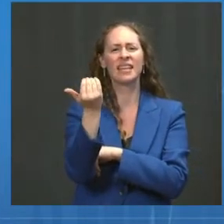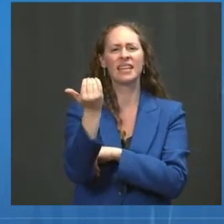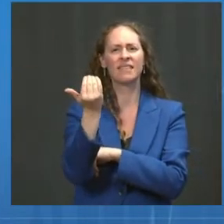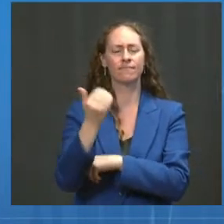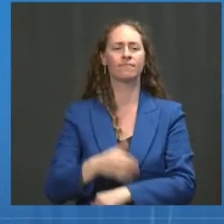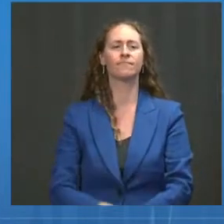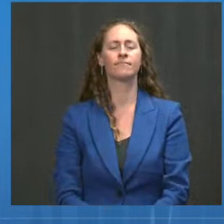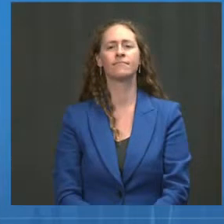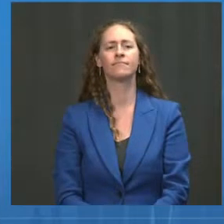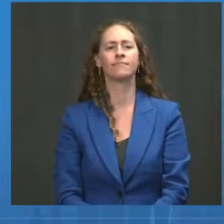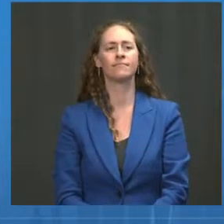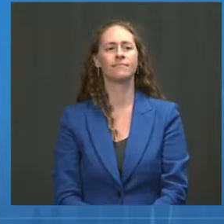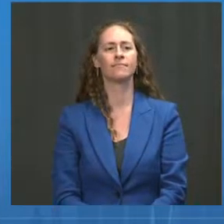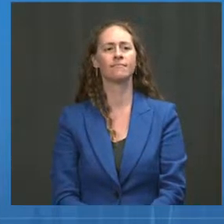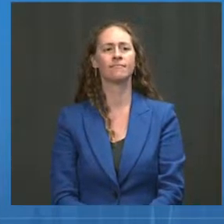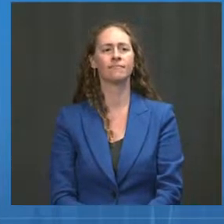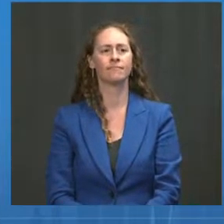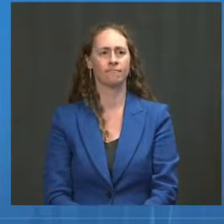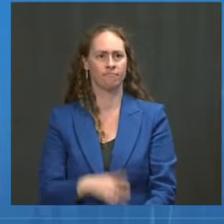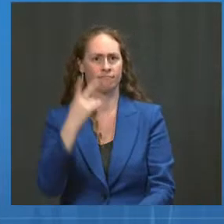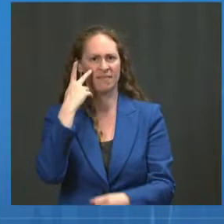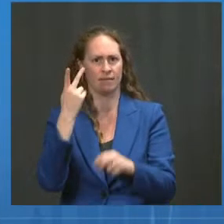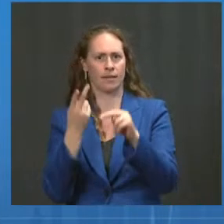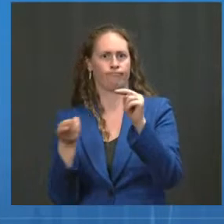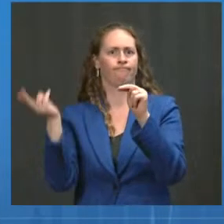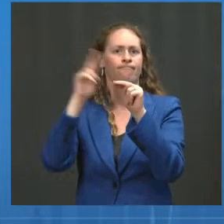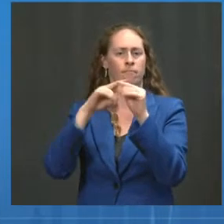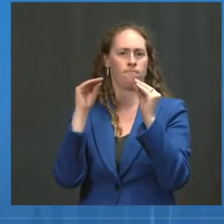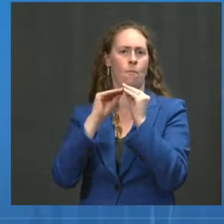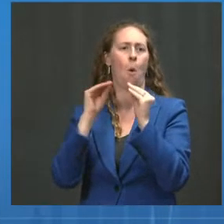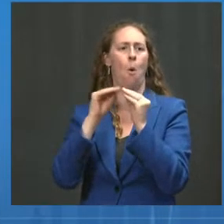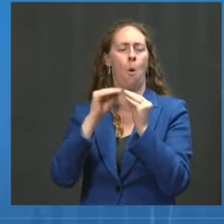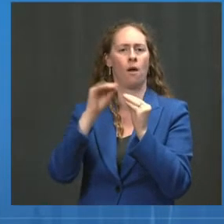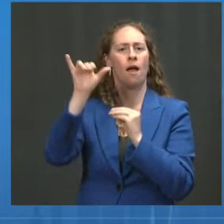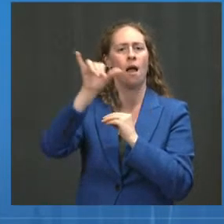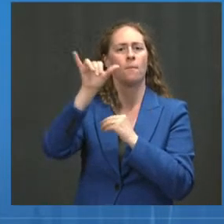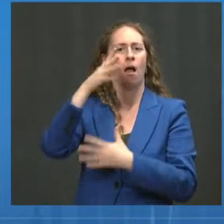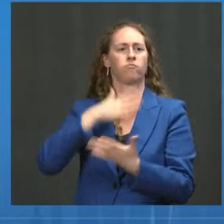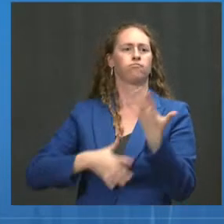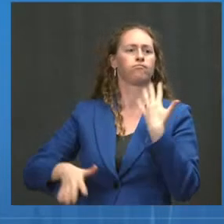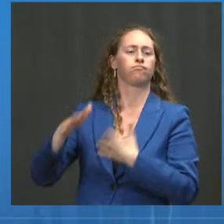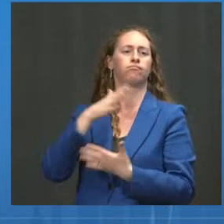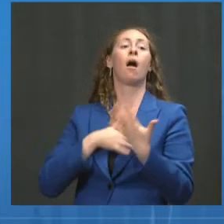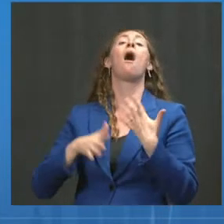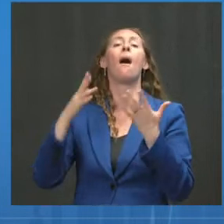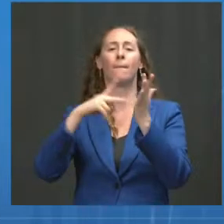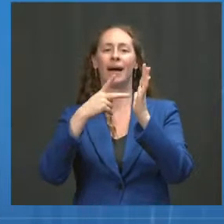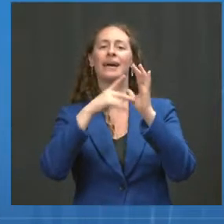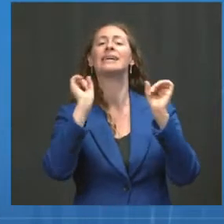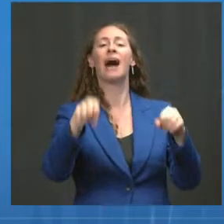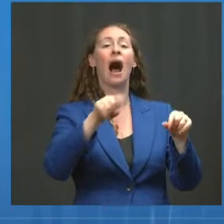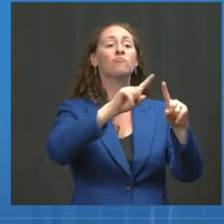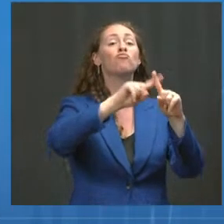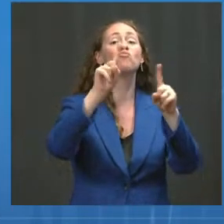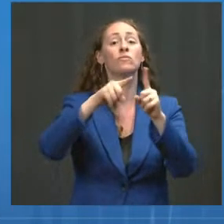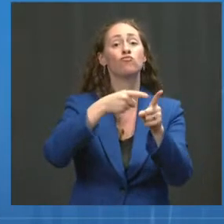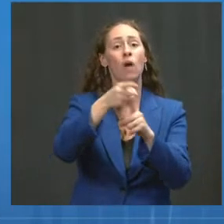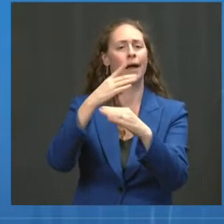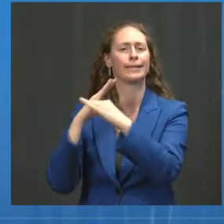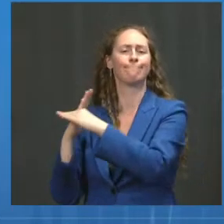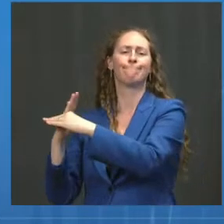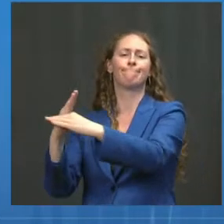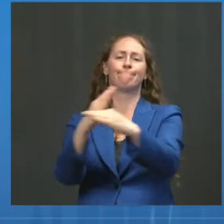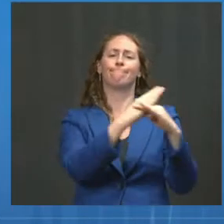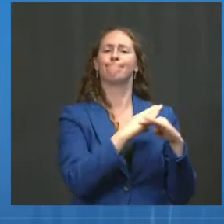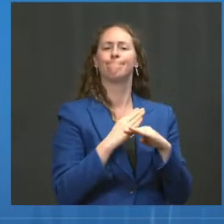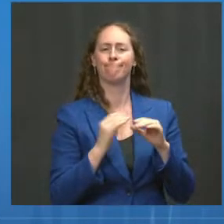increase in titers against the 614G, the B1351, the P1, and in the